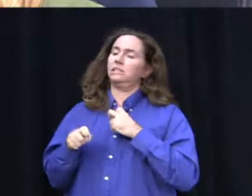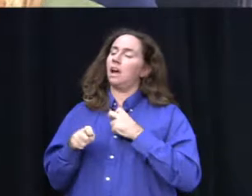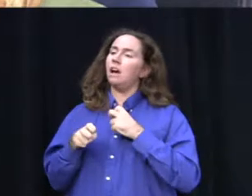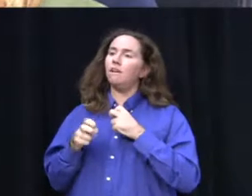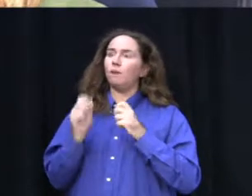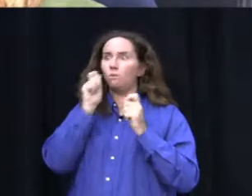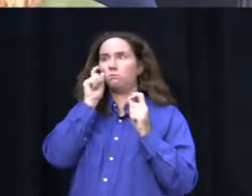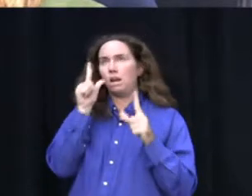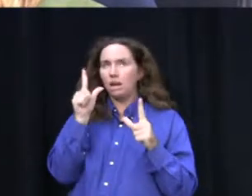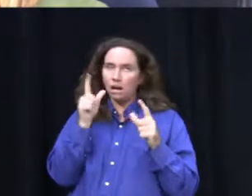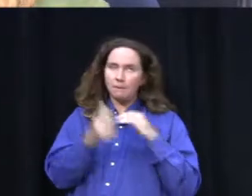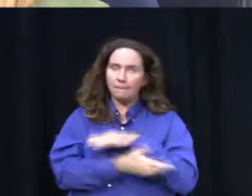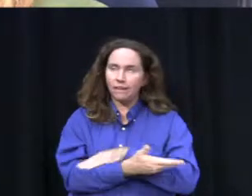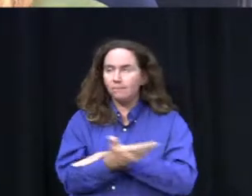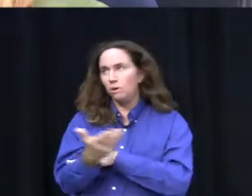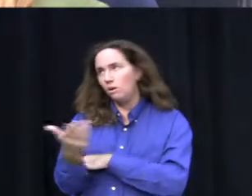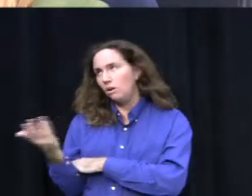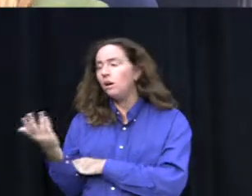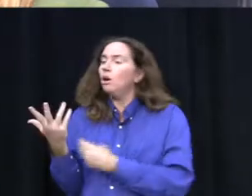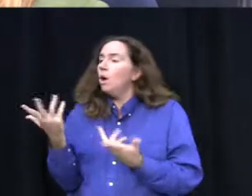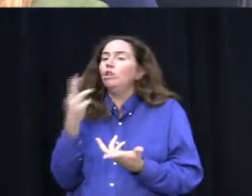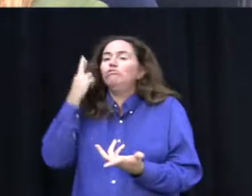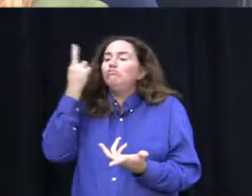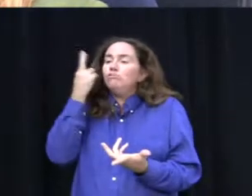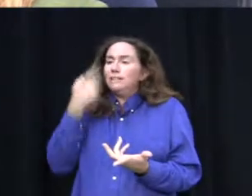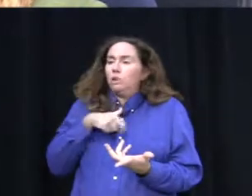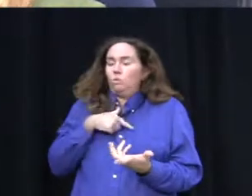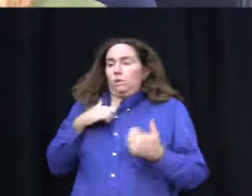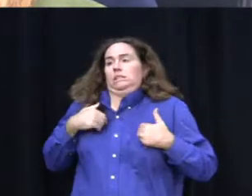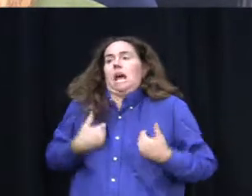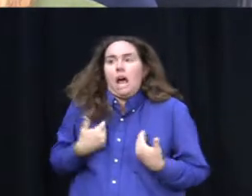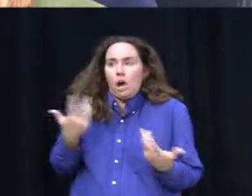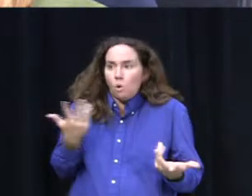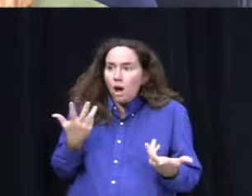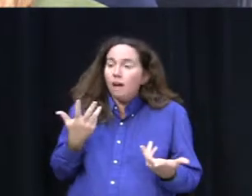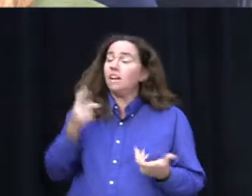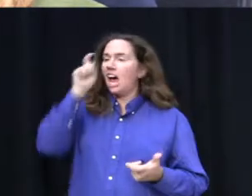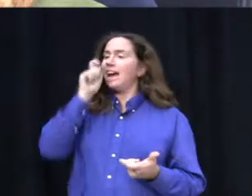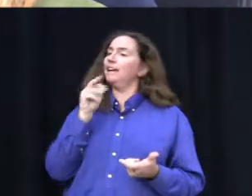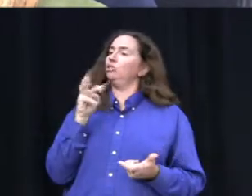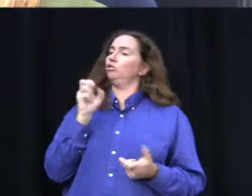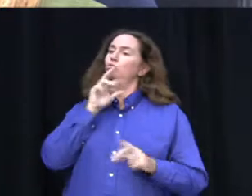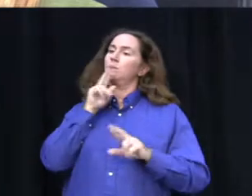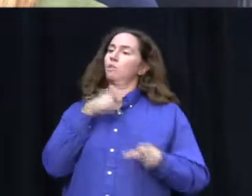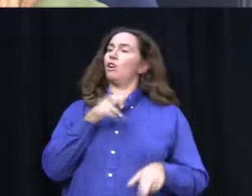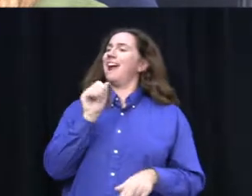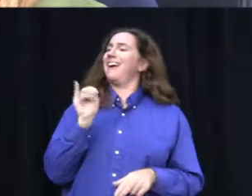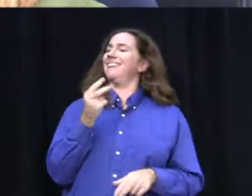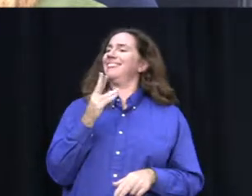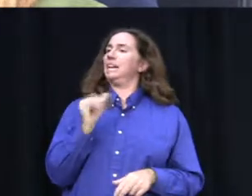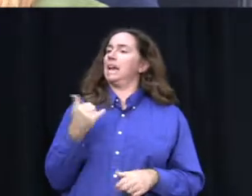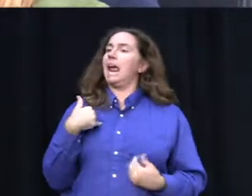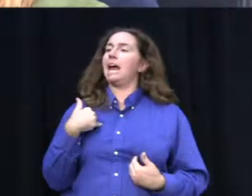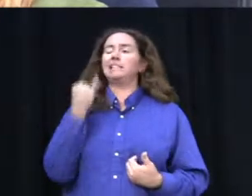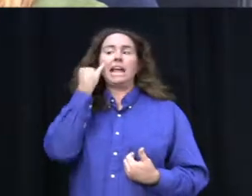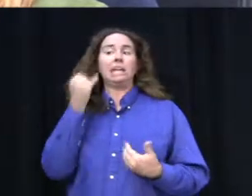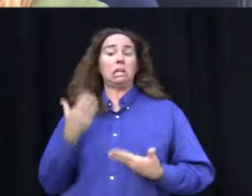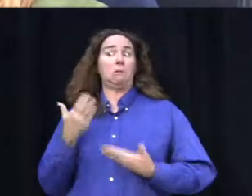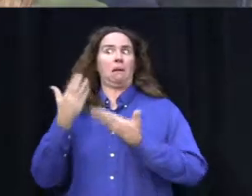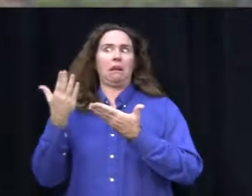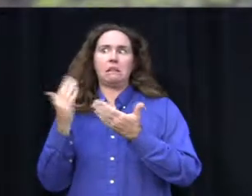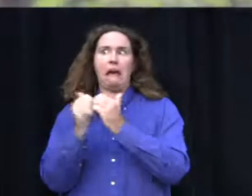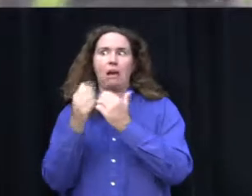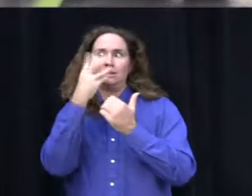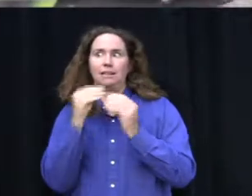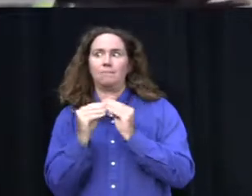be to wake up for school every day, but what is the real reason we're so tired? Hawkeye News reporter Anthony Lee has some tips on how we can get more sleep.